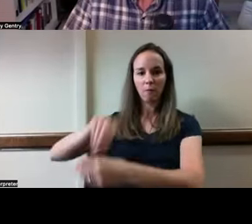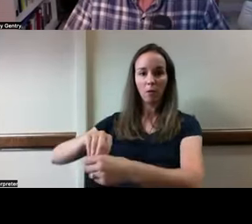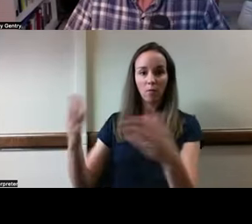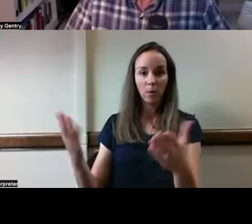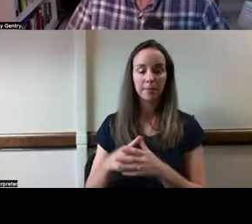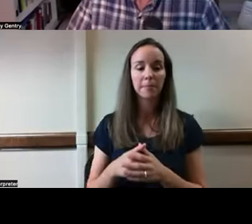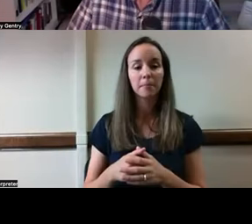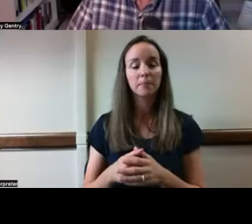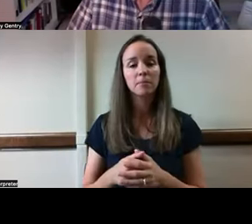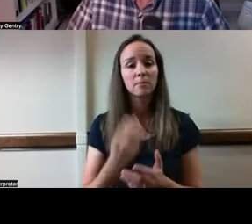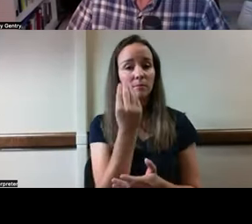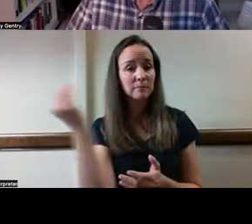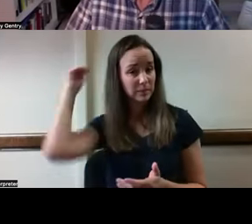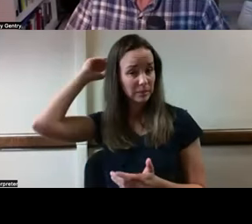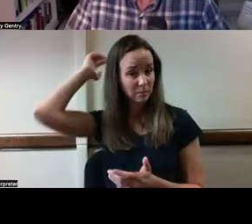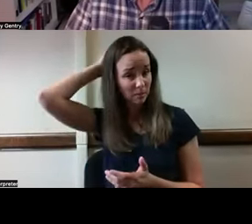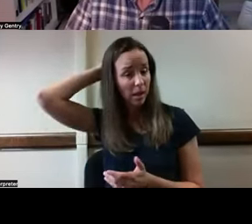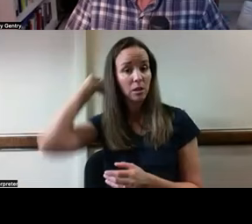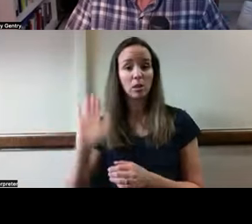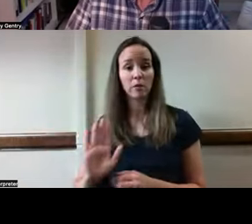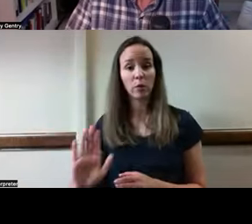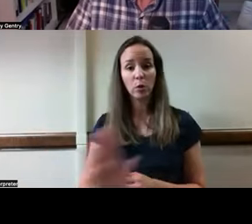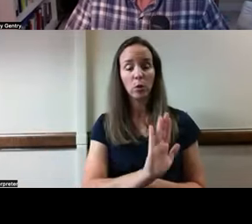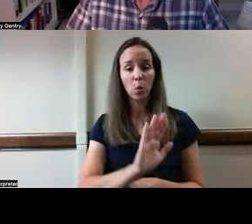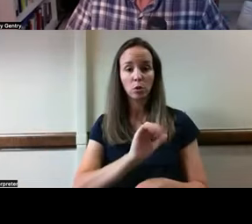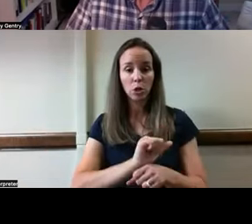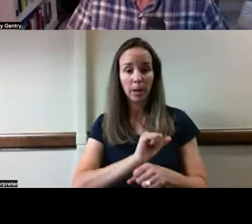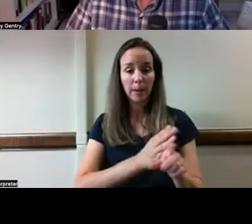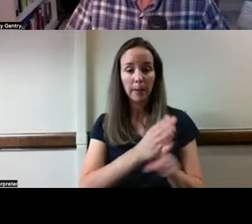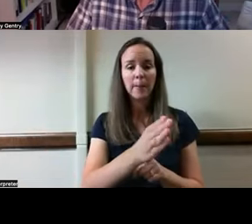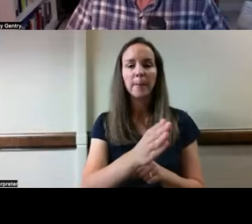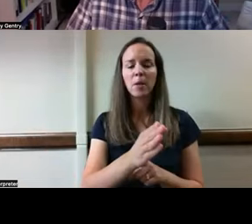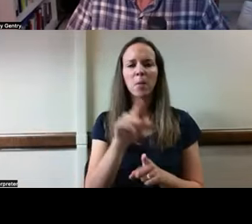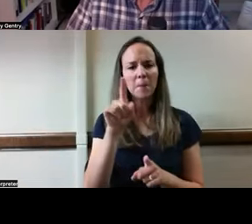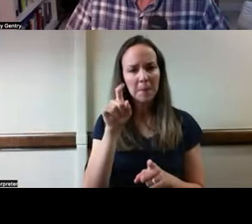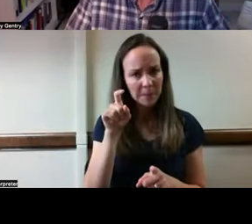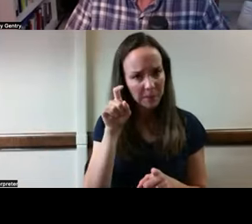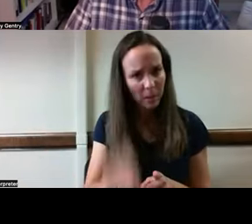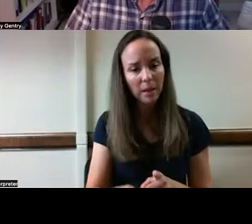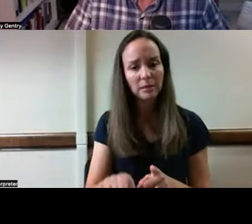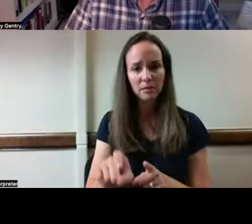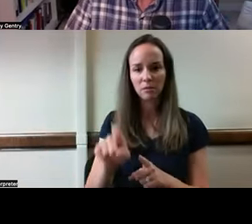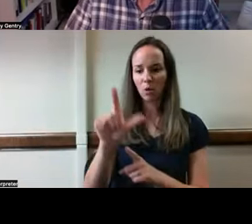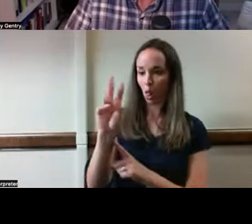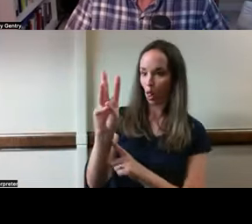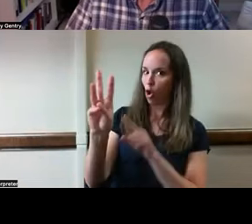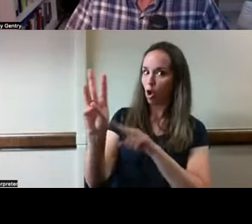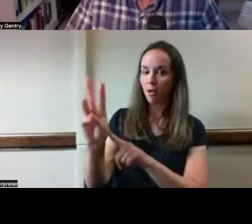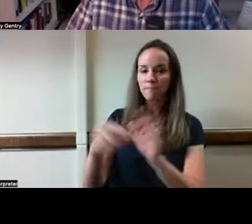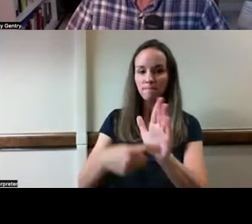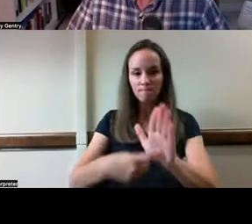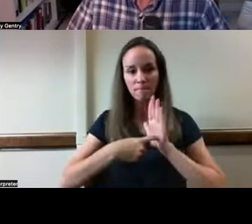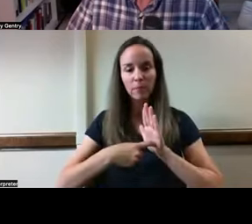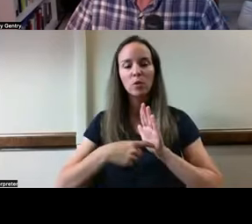So keep in mind in your practice you are legally bound and responsible for your